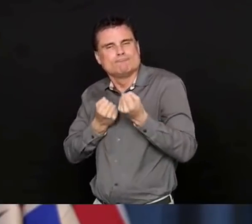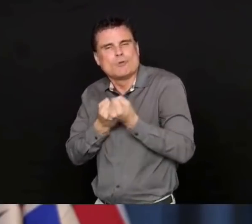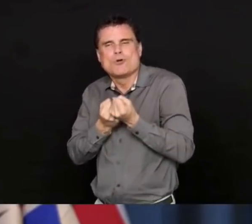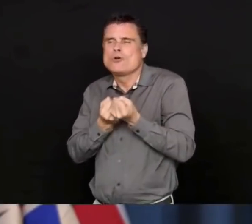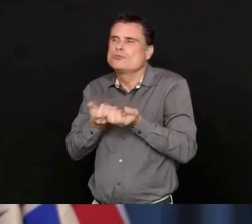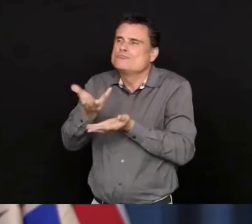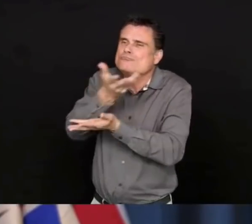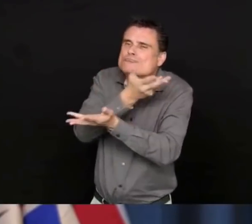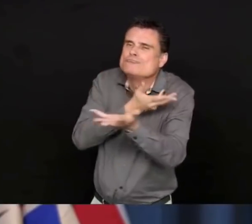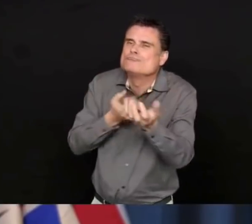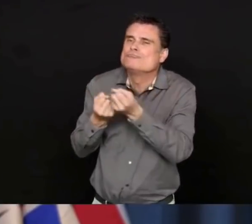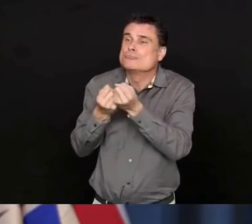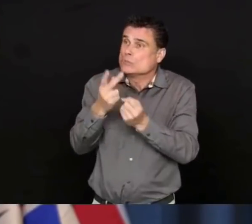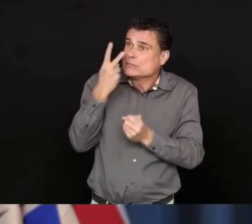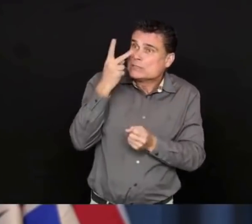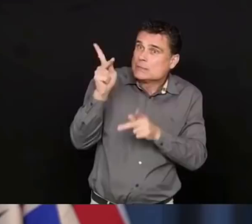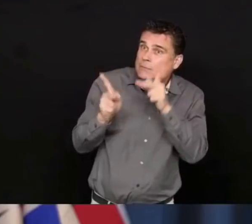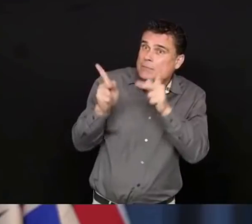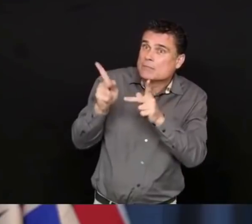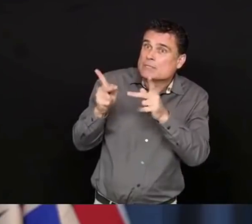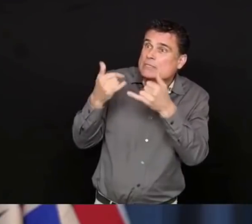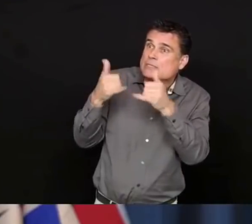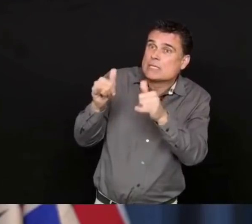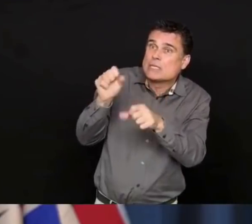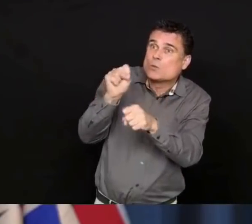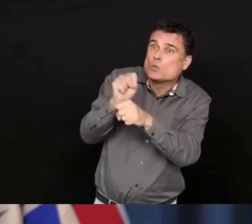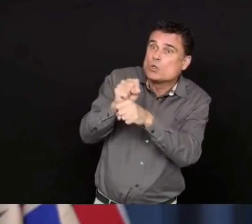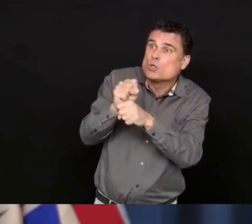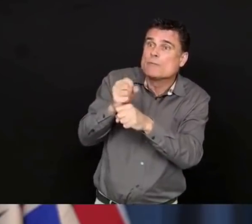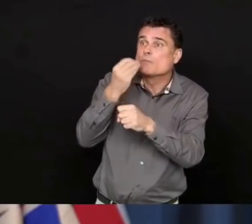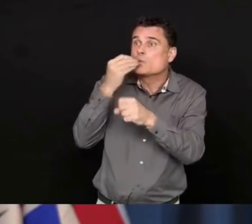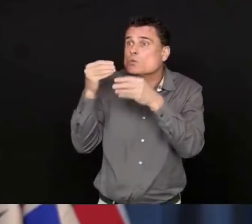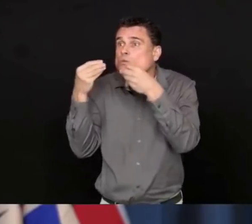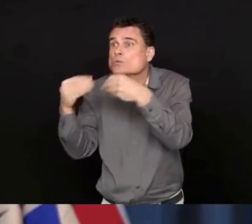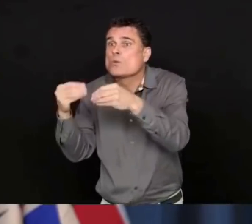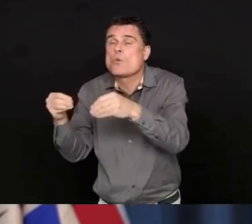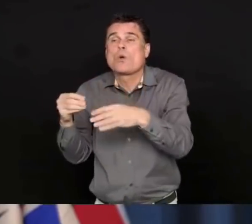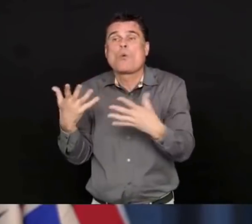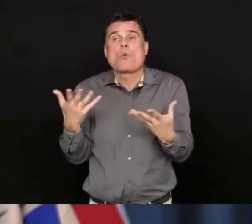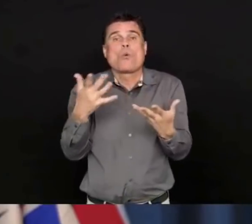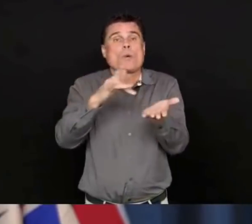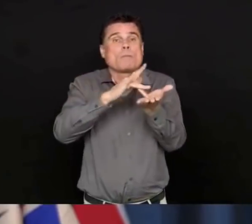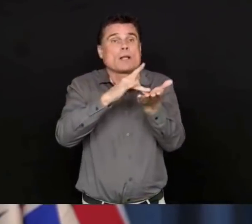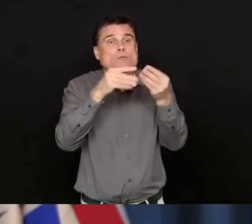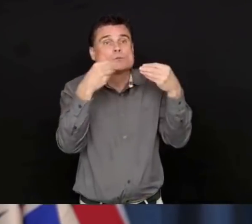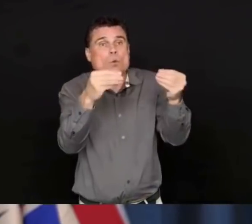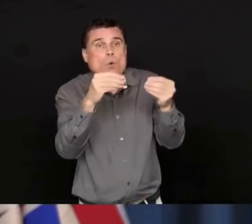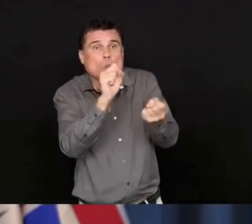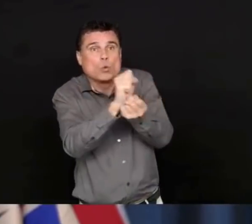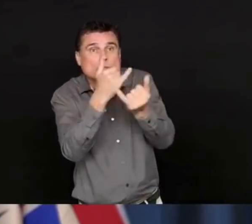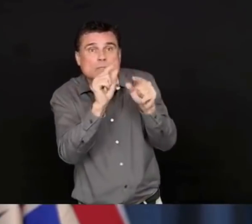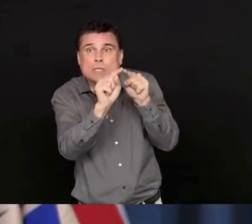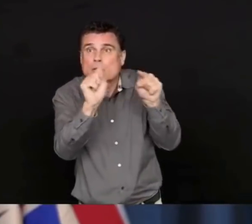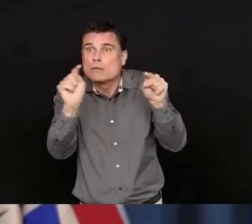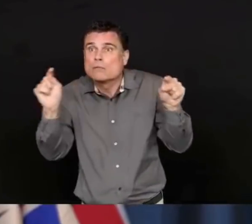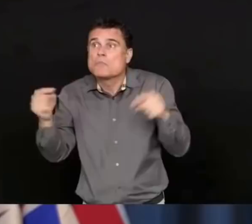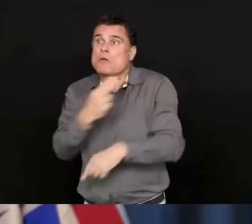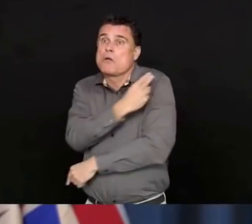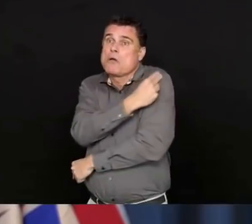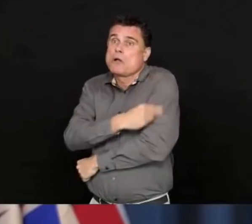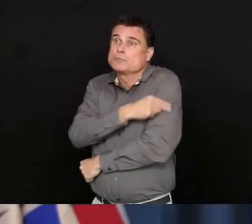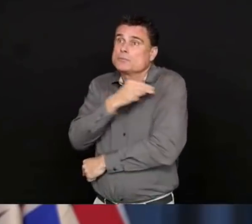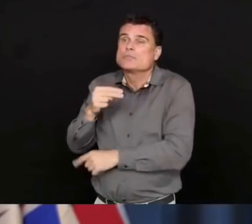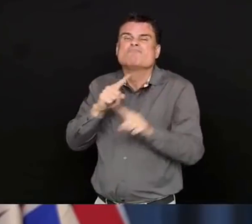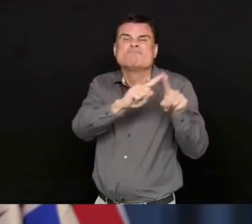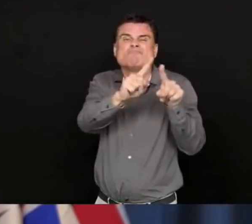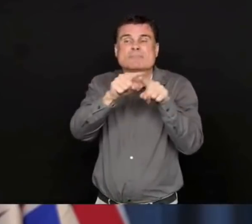pharmacies. I know sometimes it's challenging when we've been going through this whole isolation and not having the usual contact